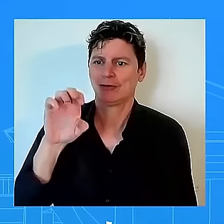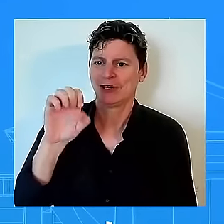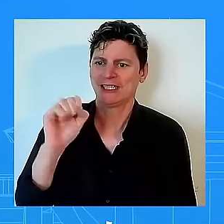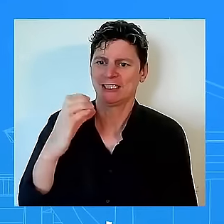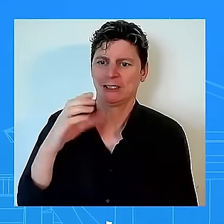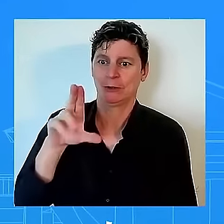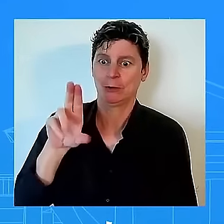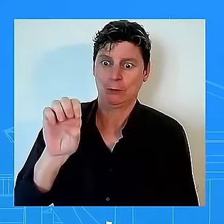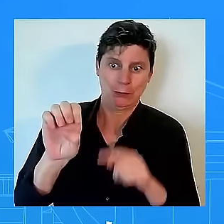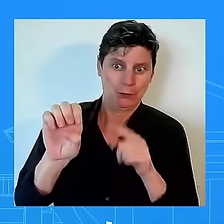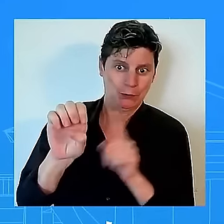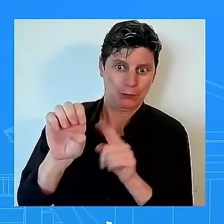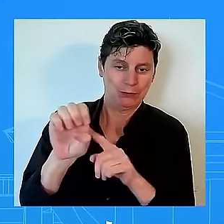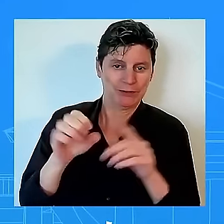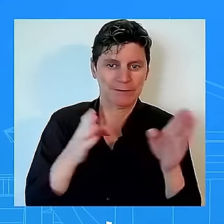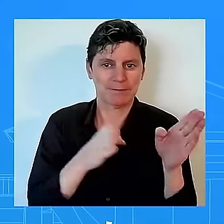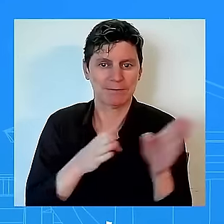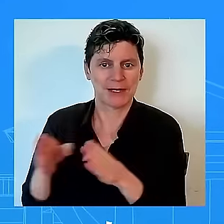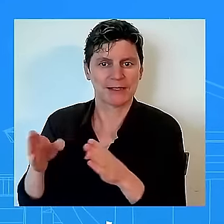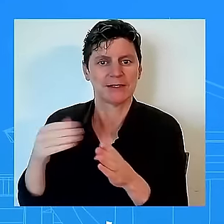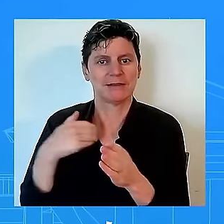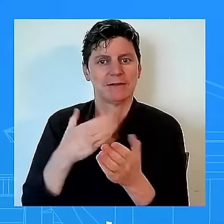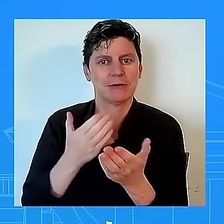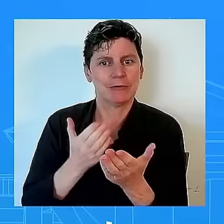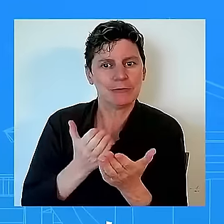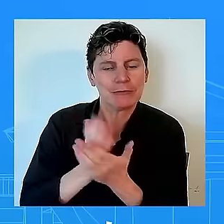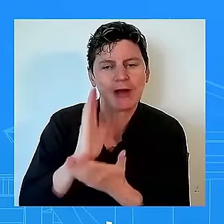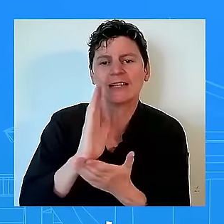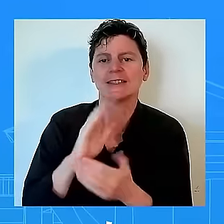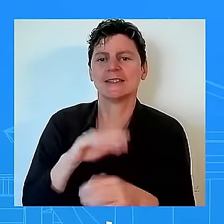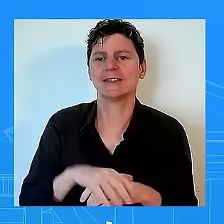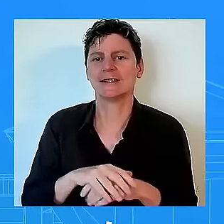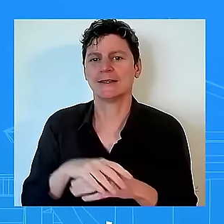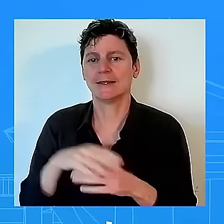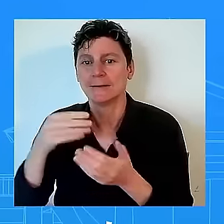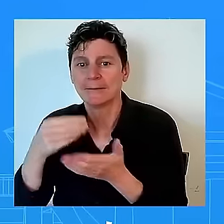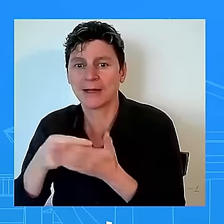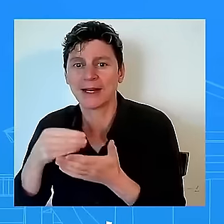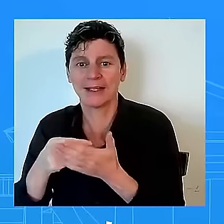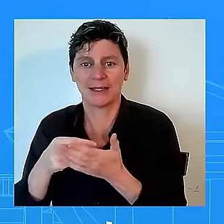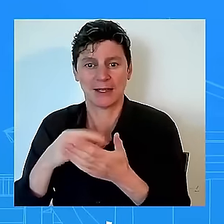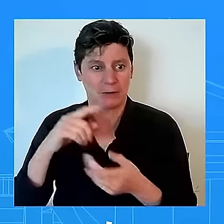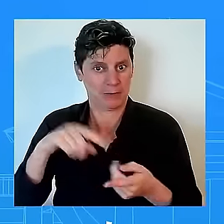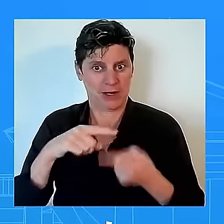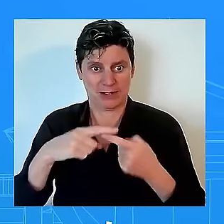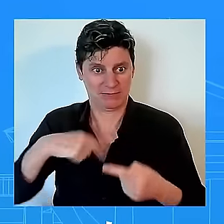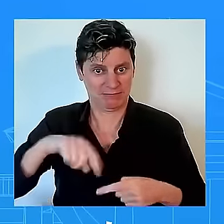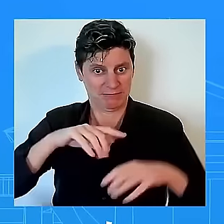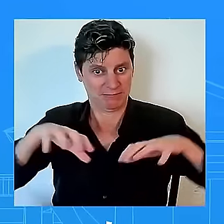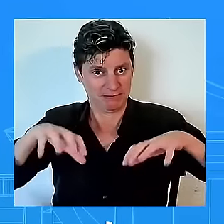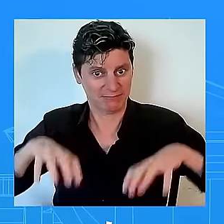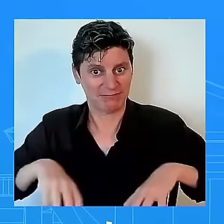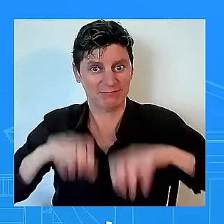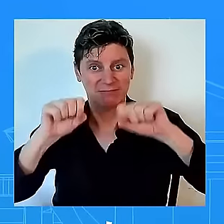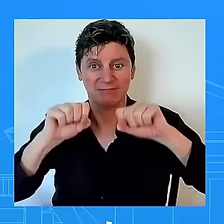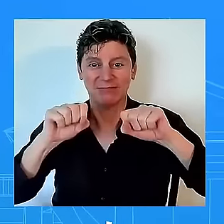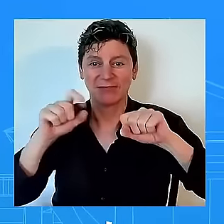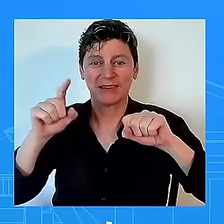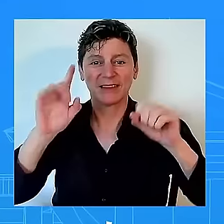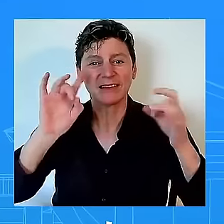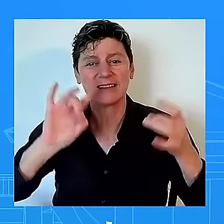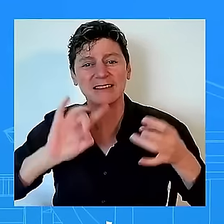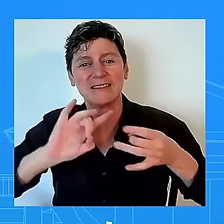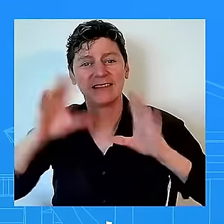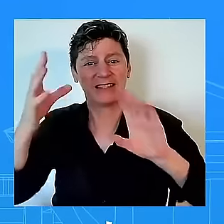violence murder was at an all-time high and we have been able to bring down violent crime at a